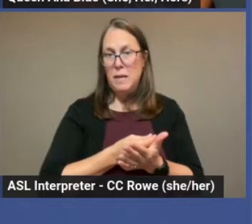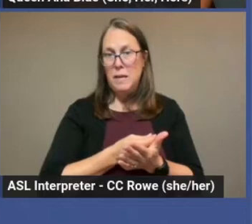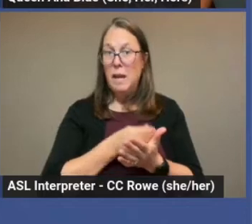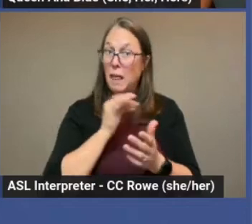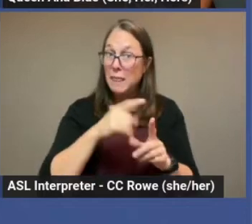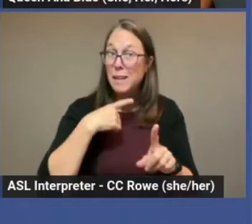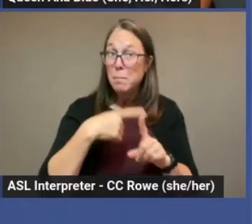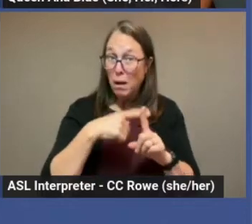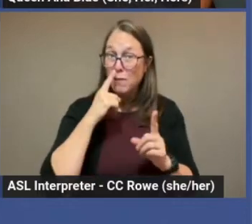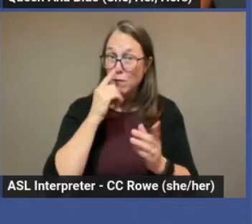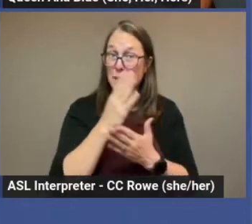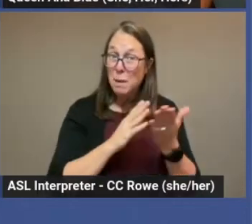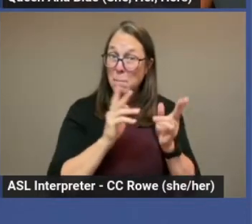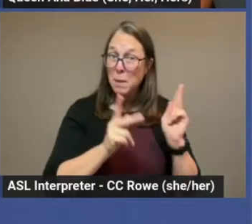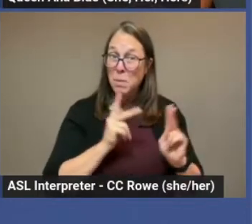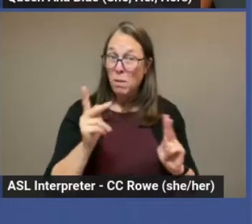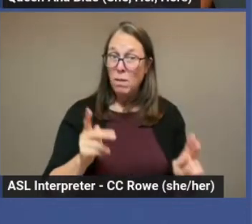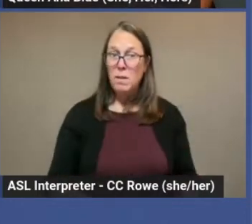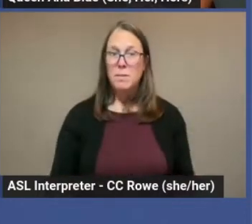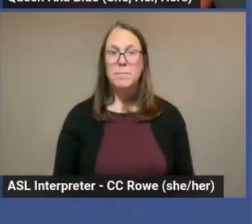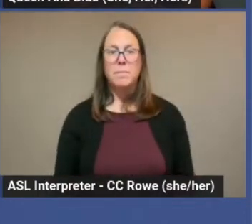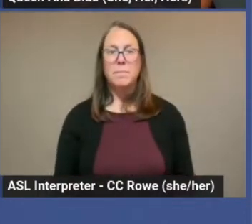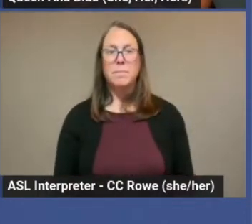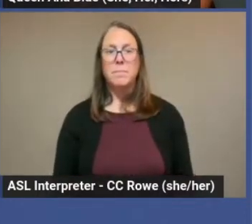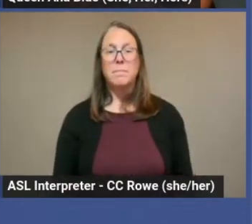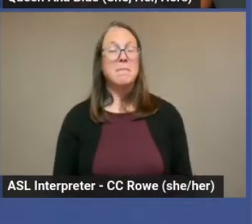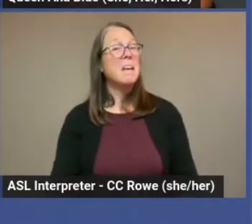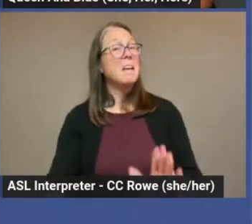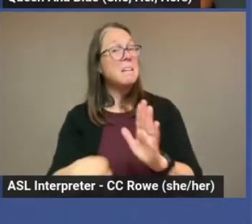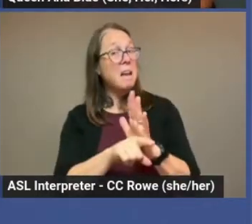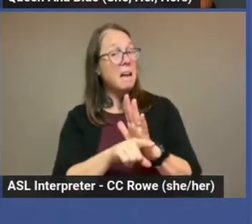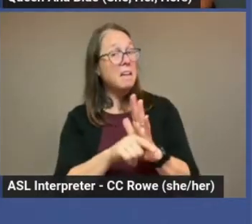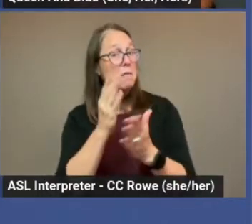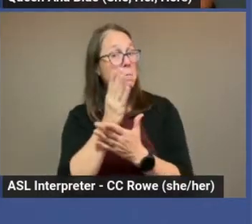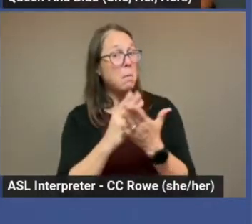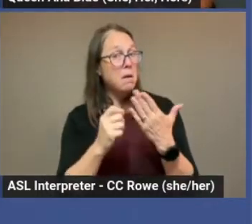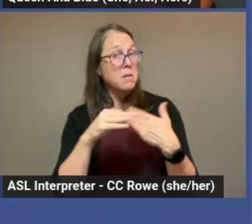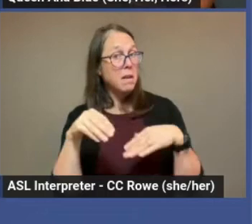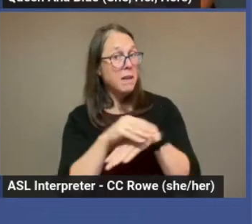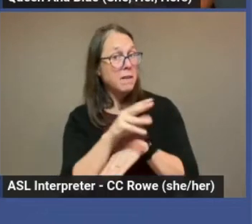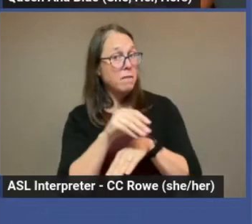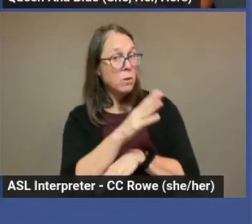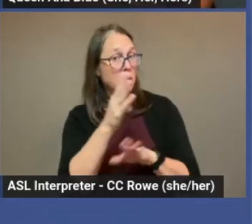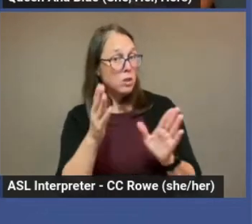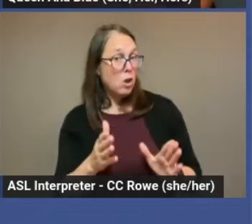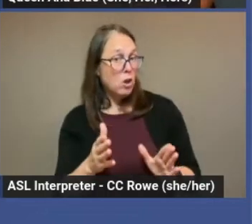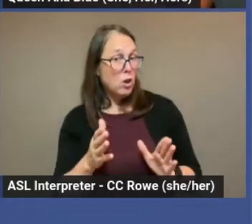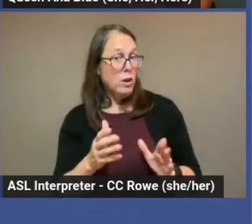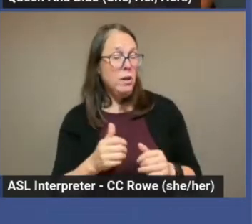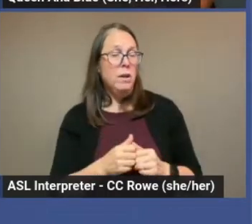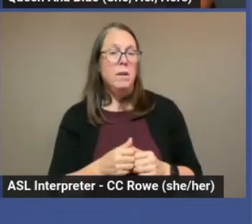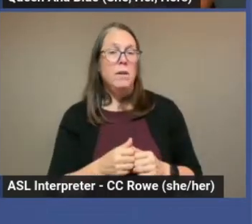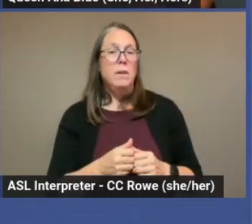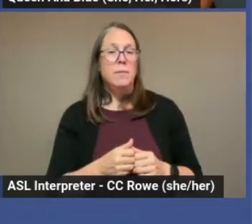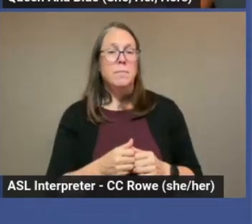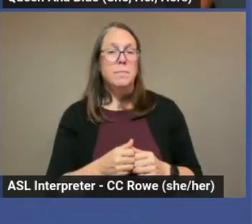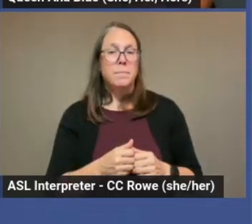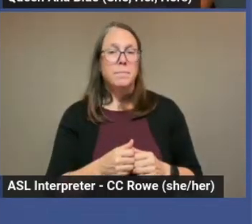positive for some people. Some of the negative influences of influencers.